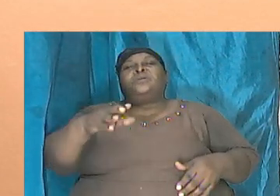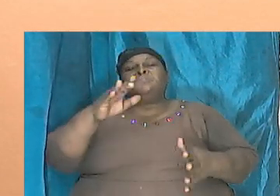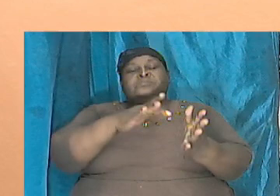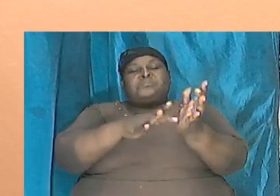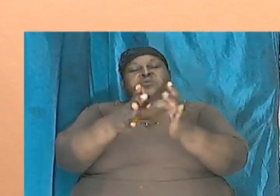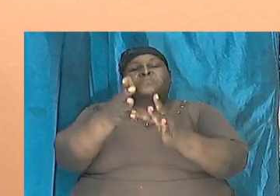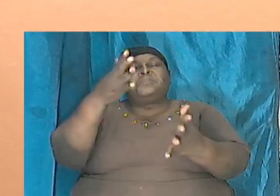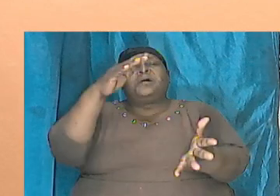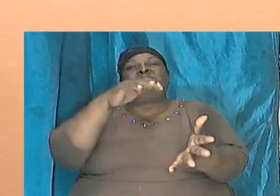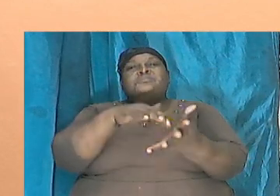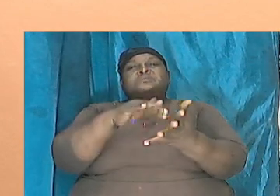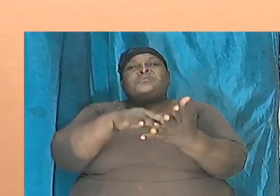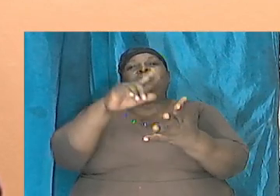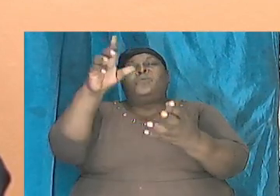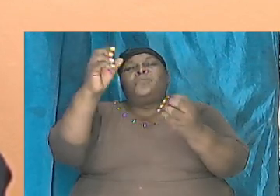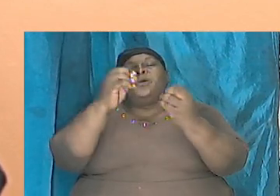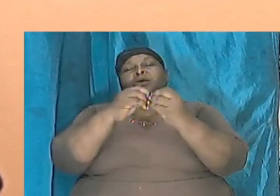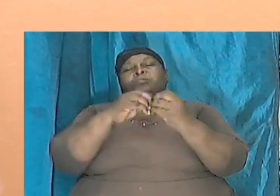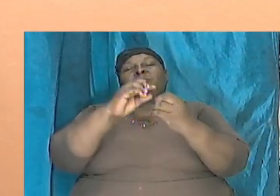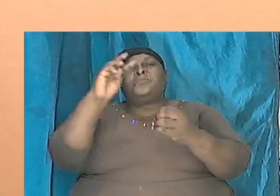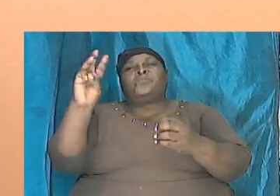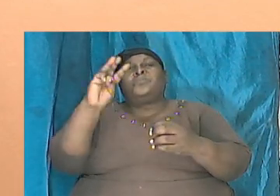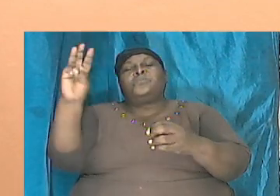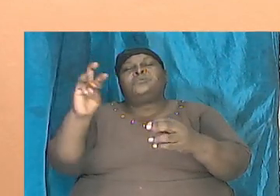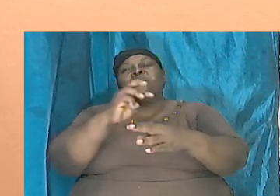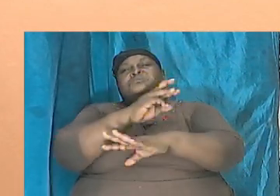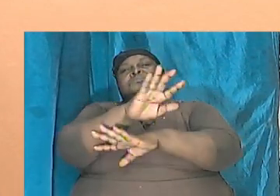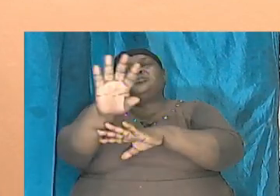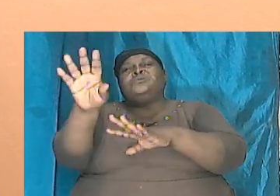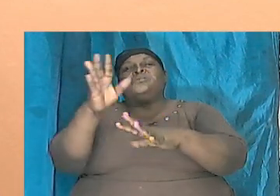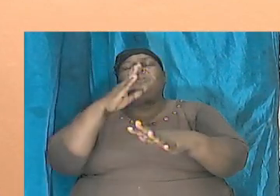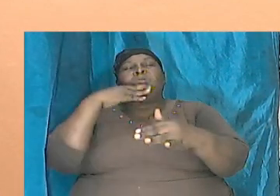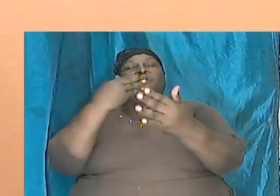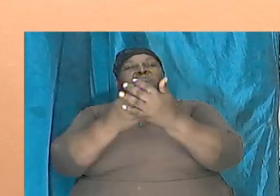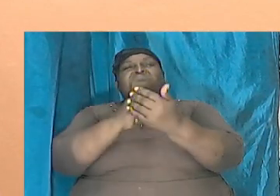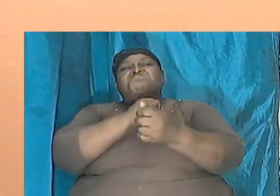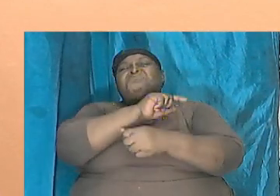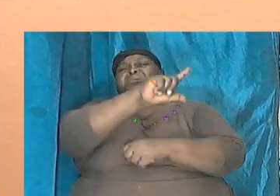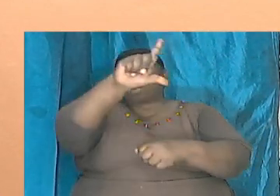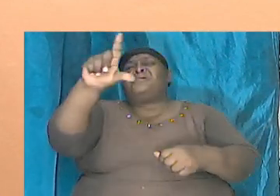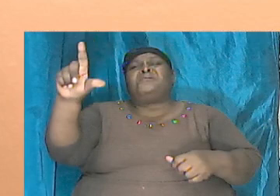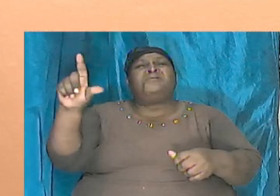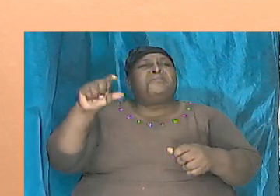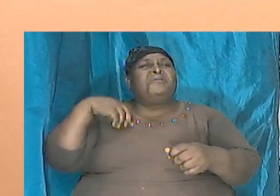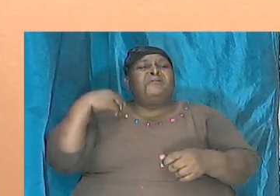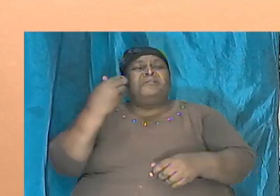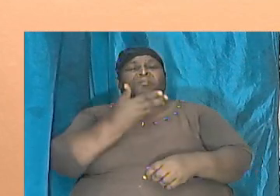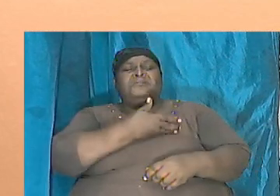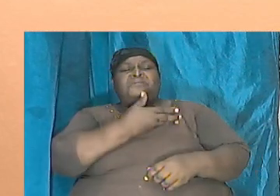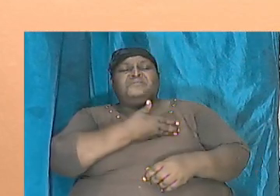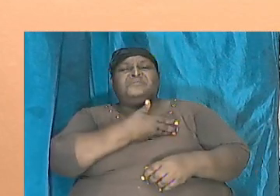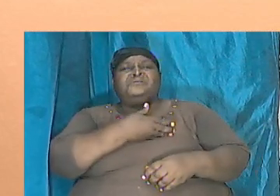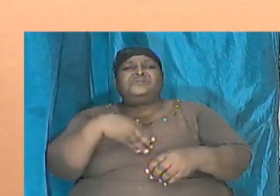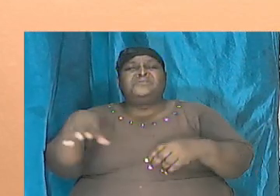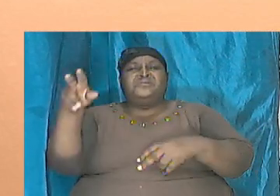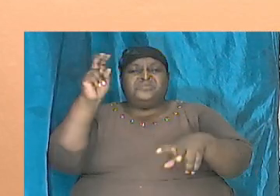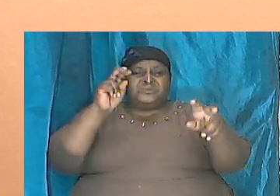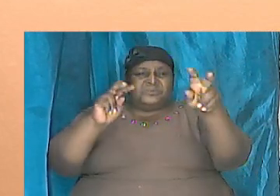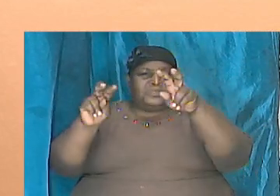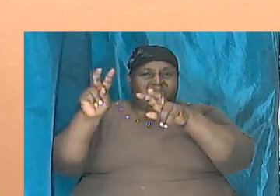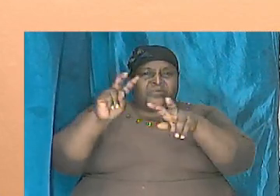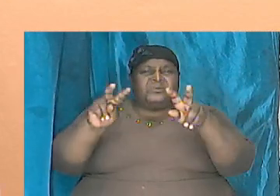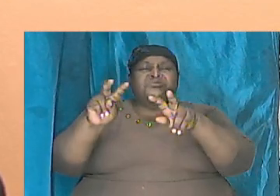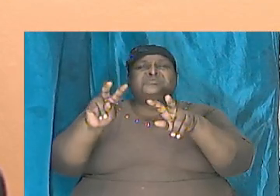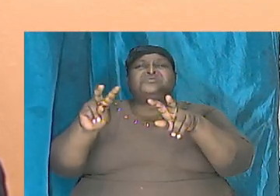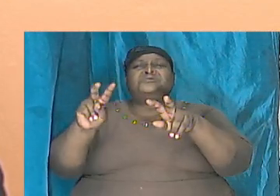Wednesday evening. So good to have all of us that are tuned in. It is indeed